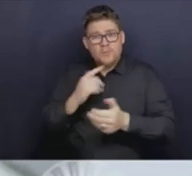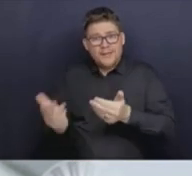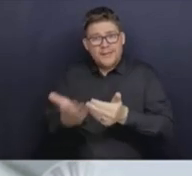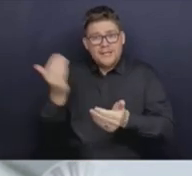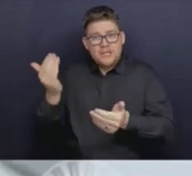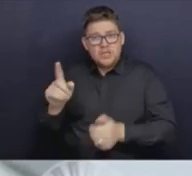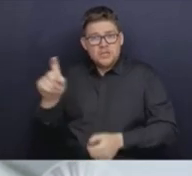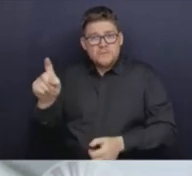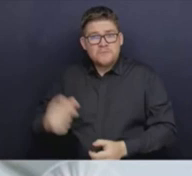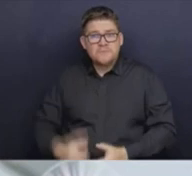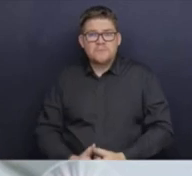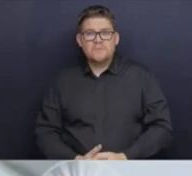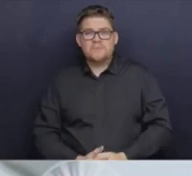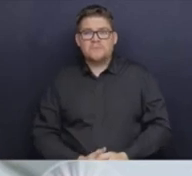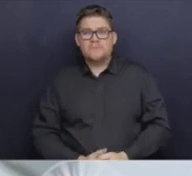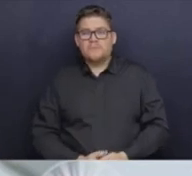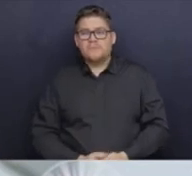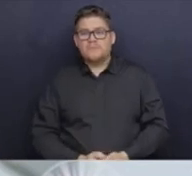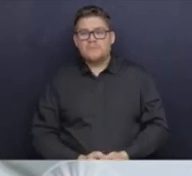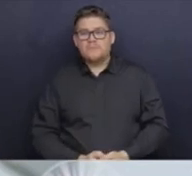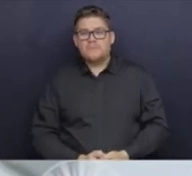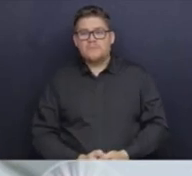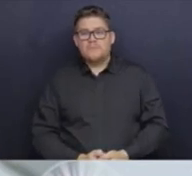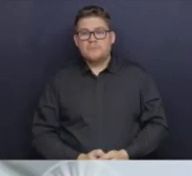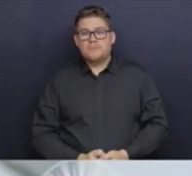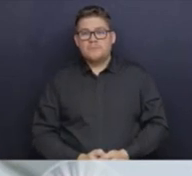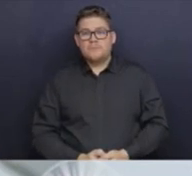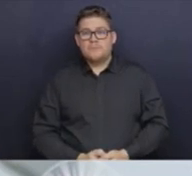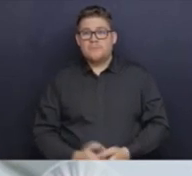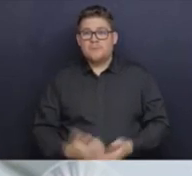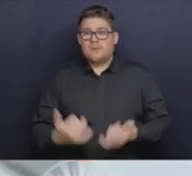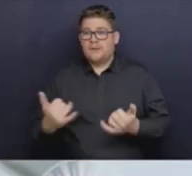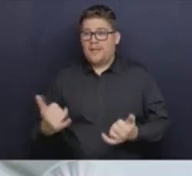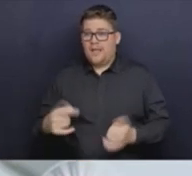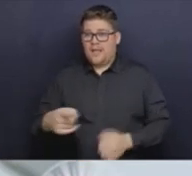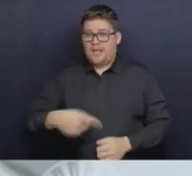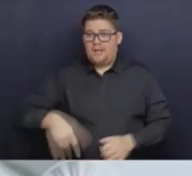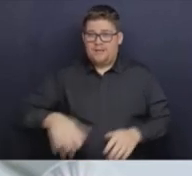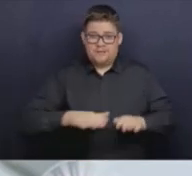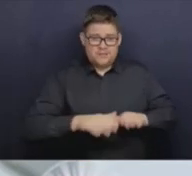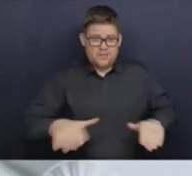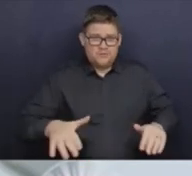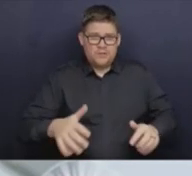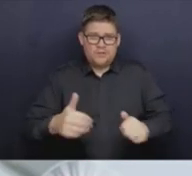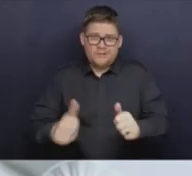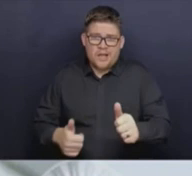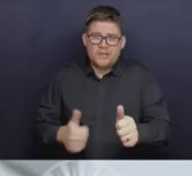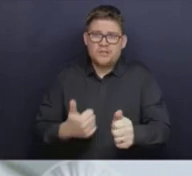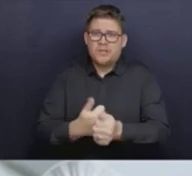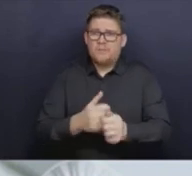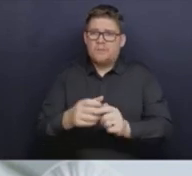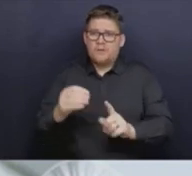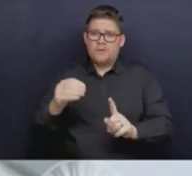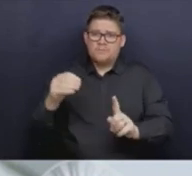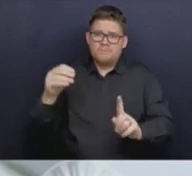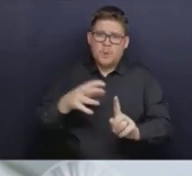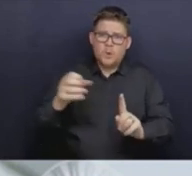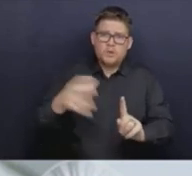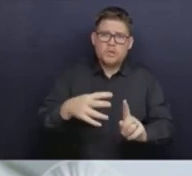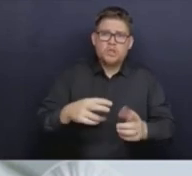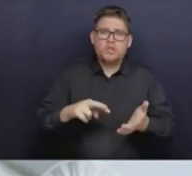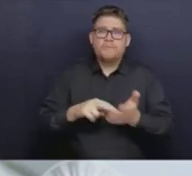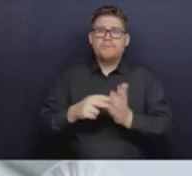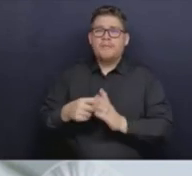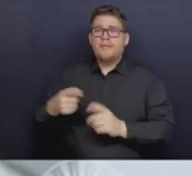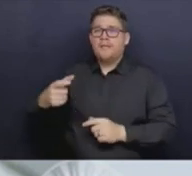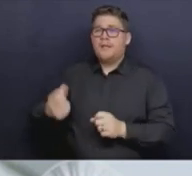rough year this year and kids catching up on catching these illnesses, does that portend of an easier one next year? Or does it take a while for